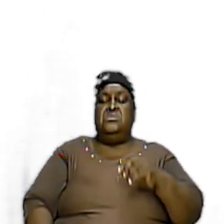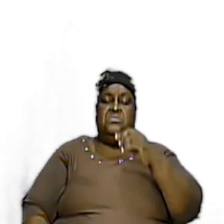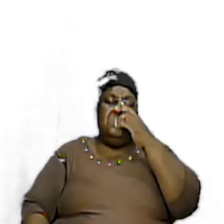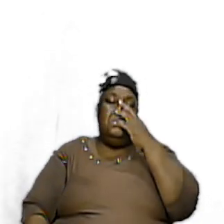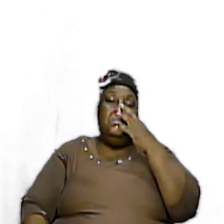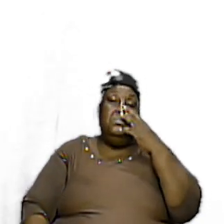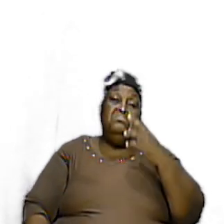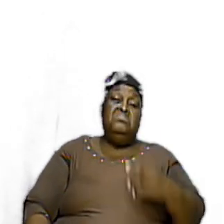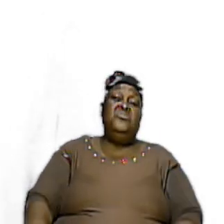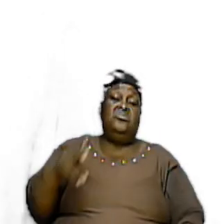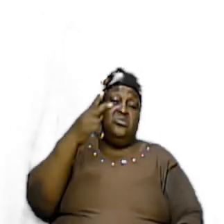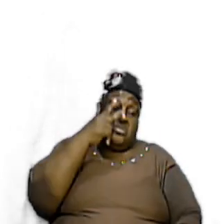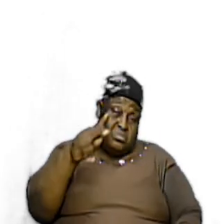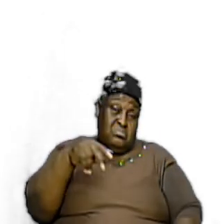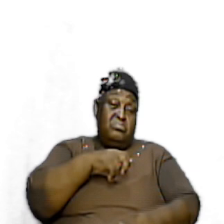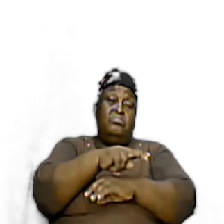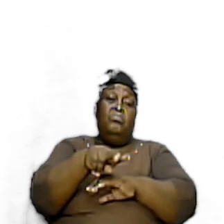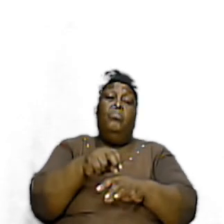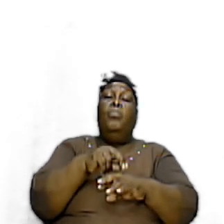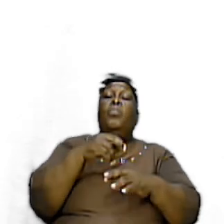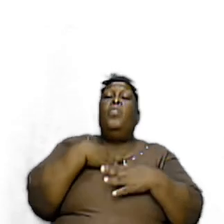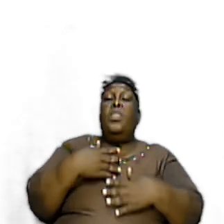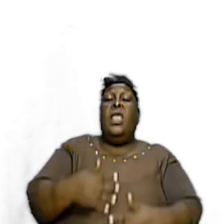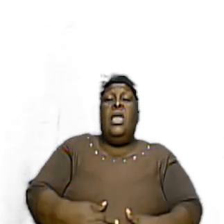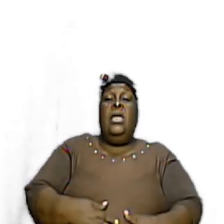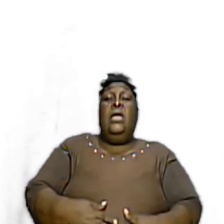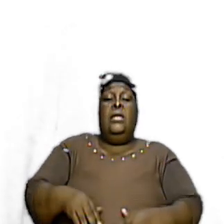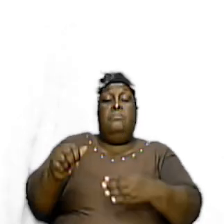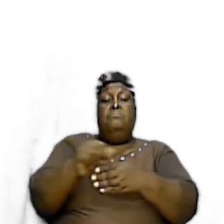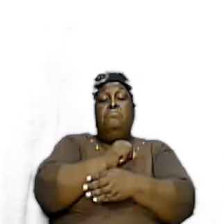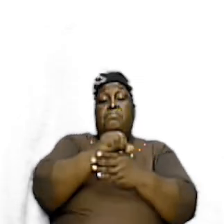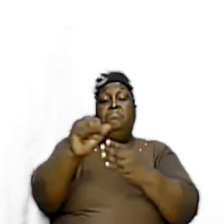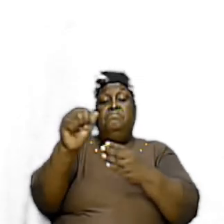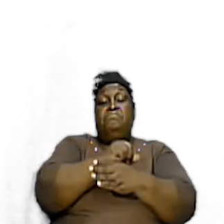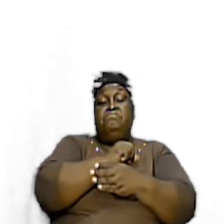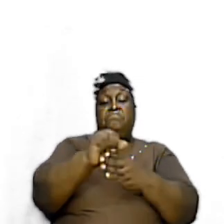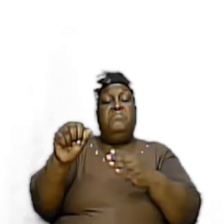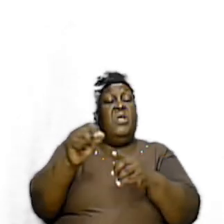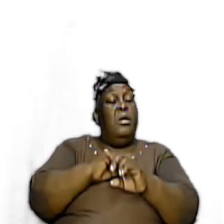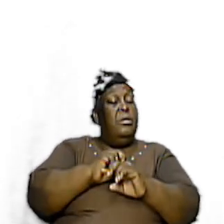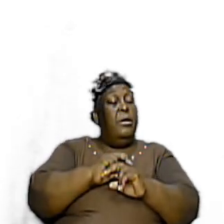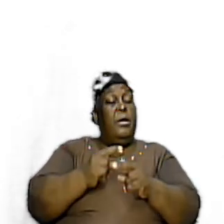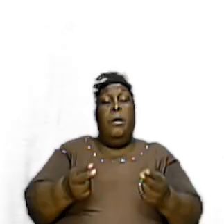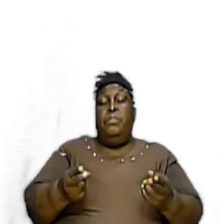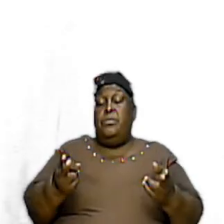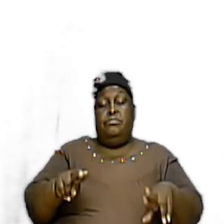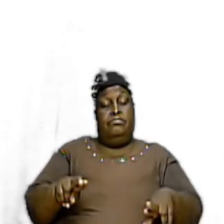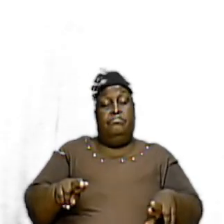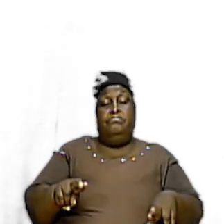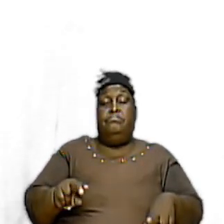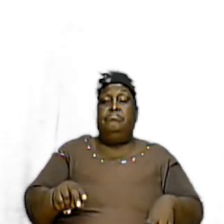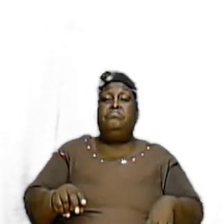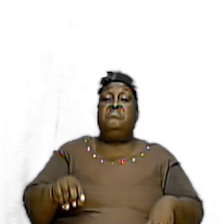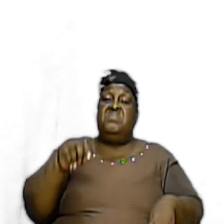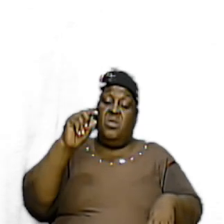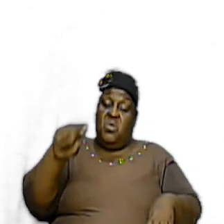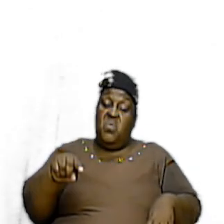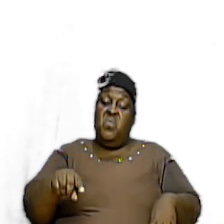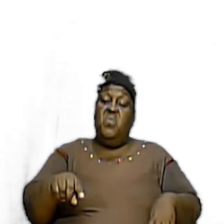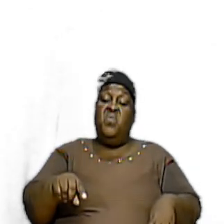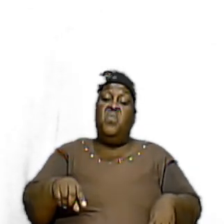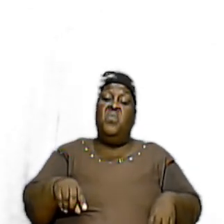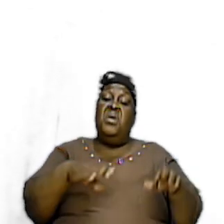Let us look At the Natural body Because you Know that In practice That cannot Happen If you Dismember